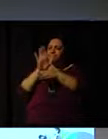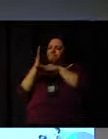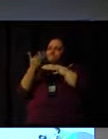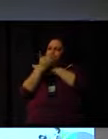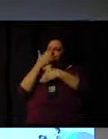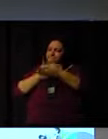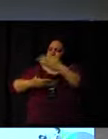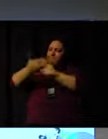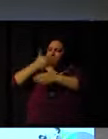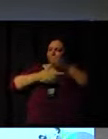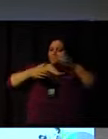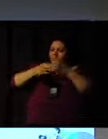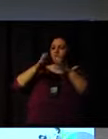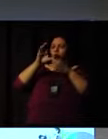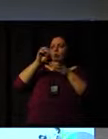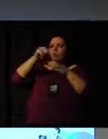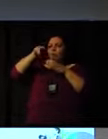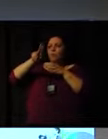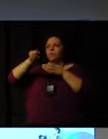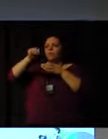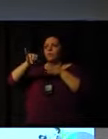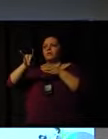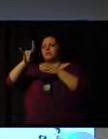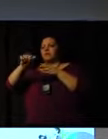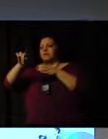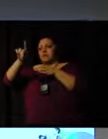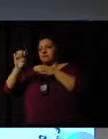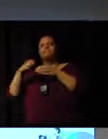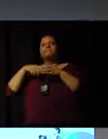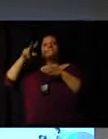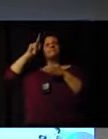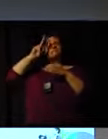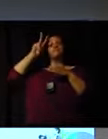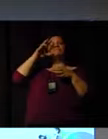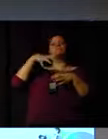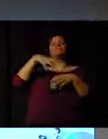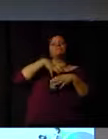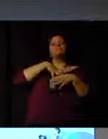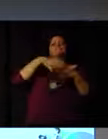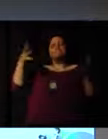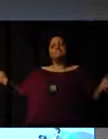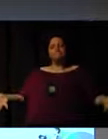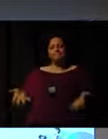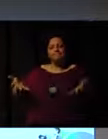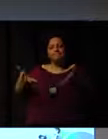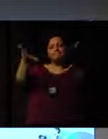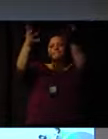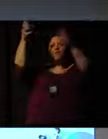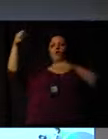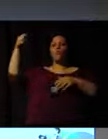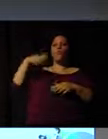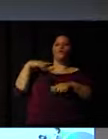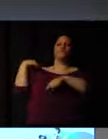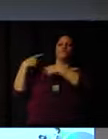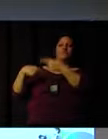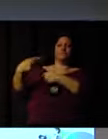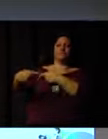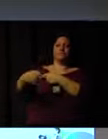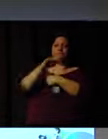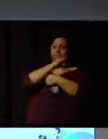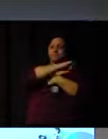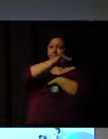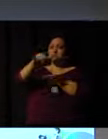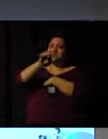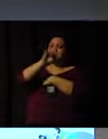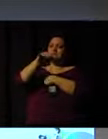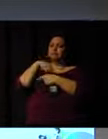our community. And we have to remind, of course, we have to inspire new generations, say that if we can